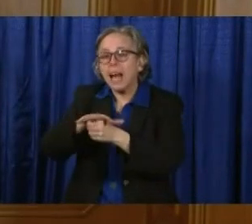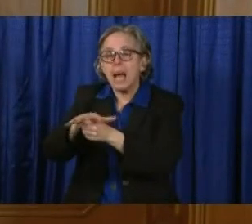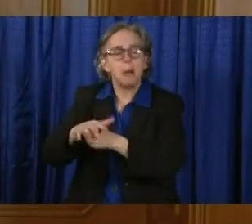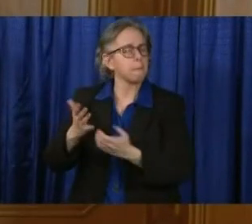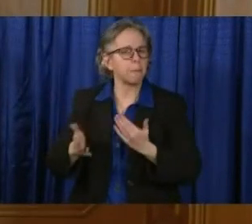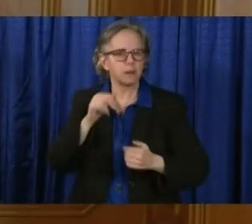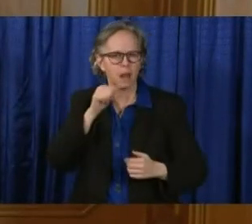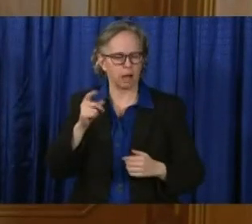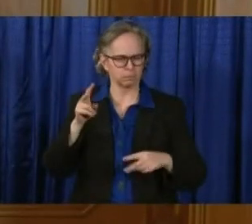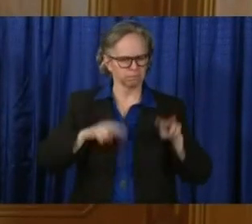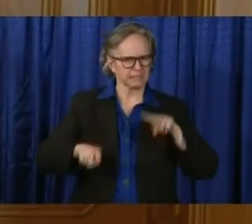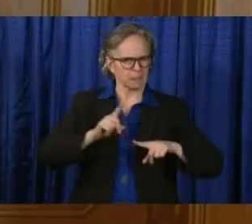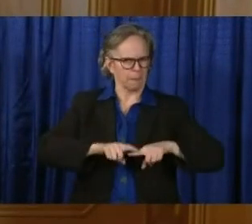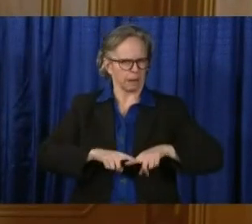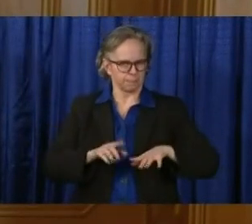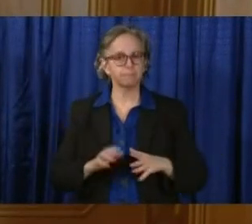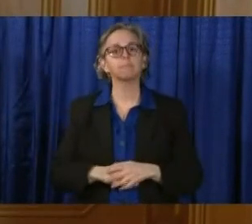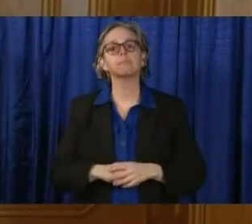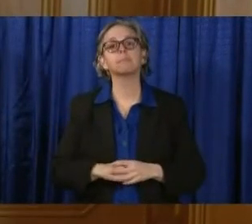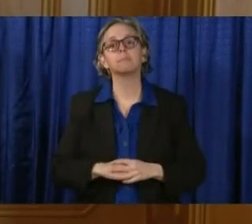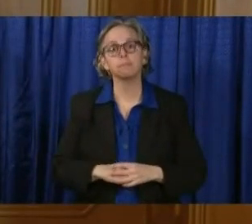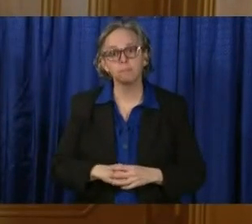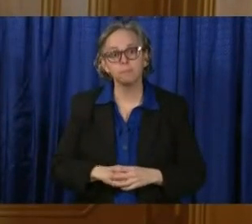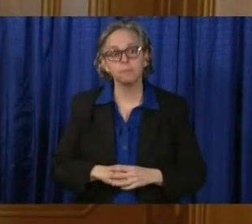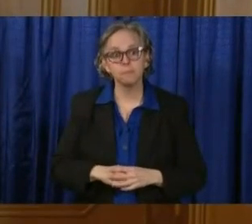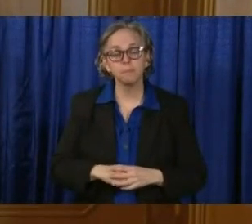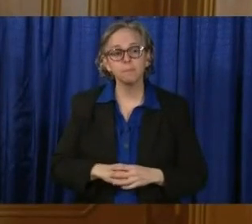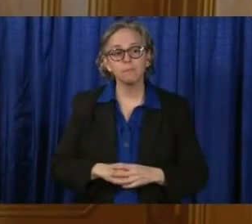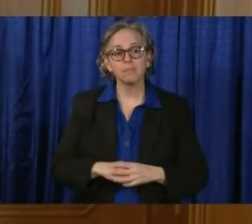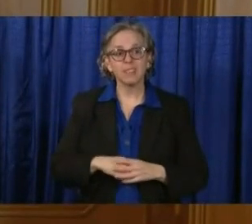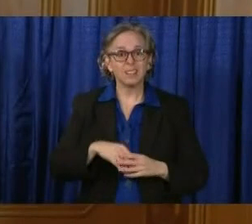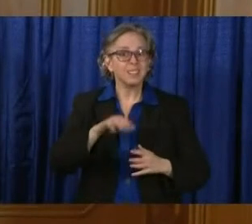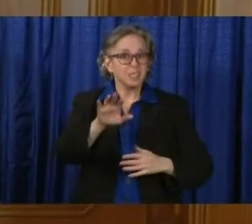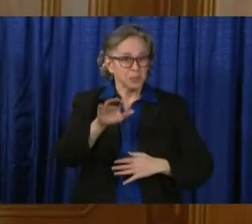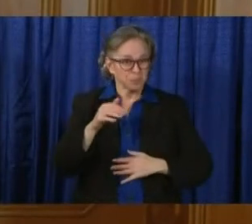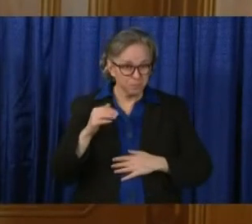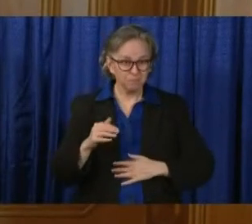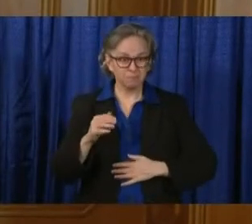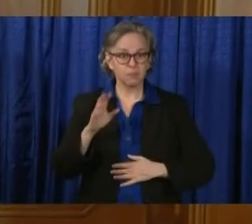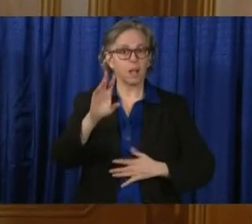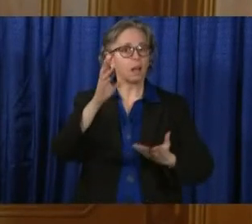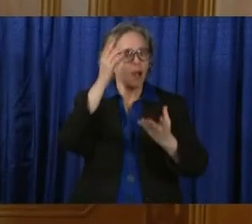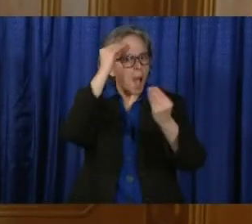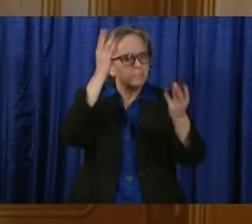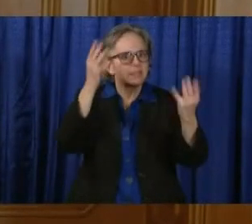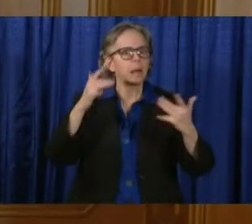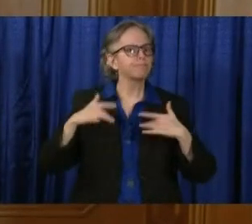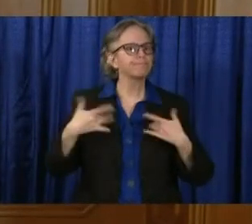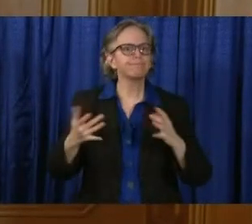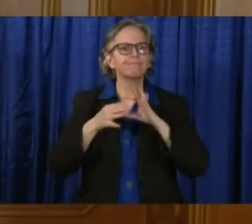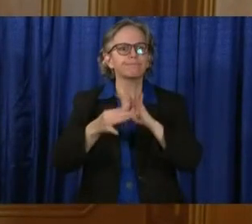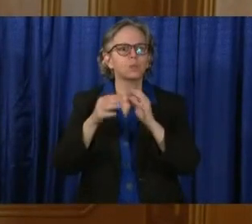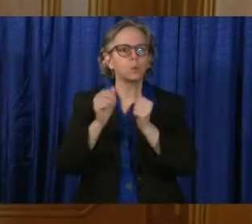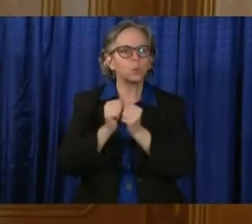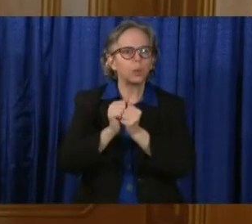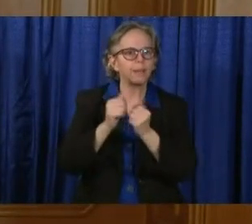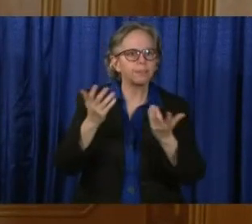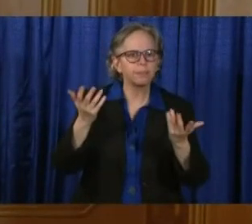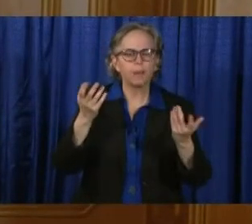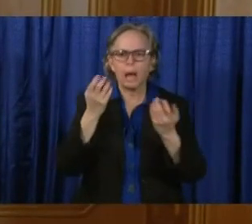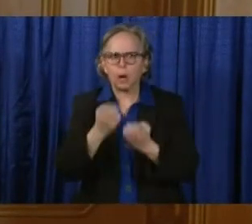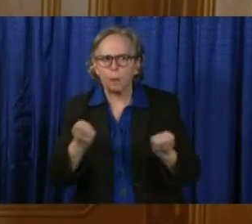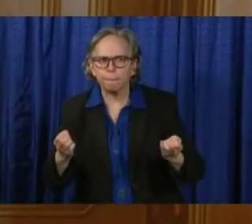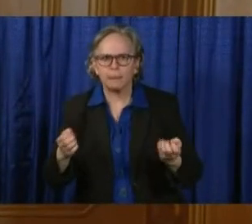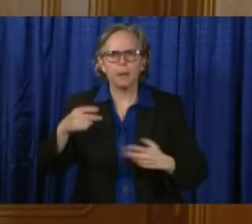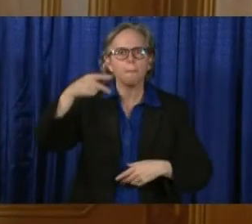Let me give you an update in regard to procurement and what we are doing. Again,